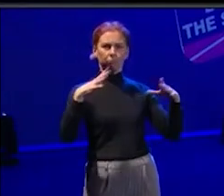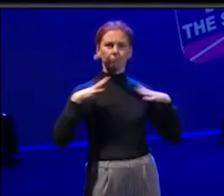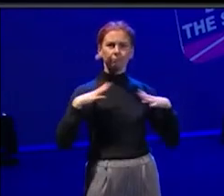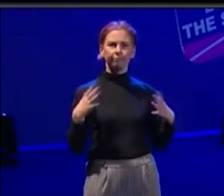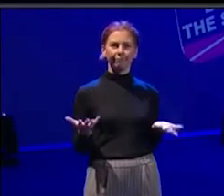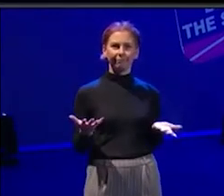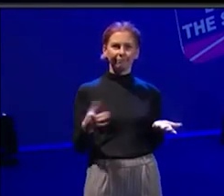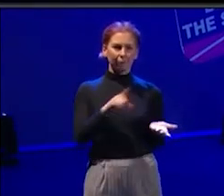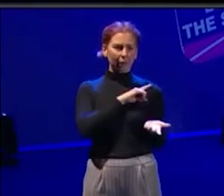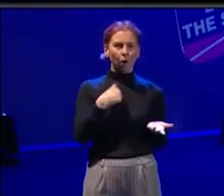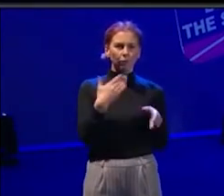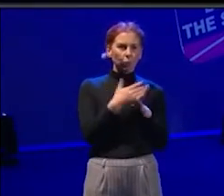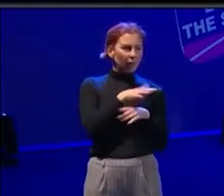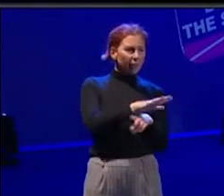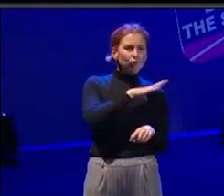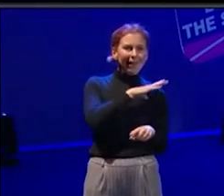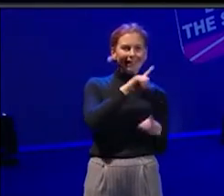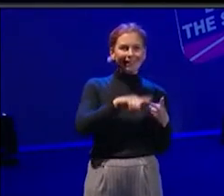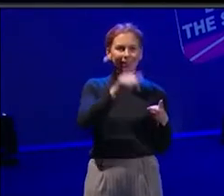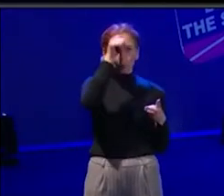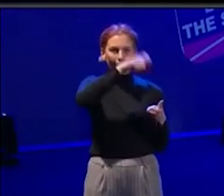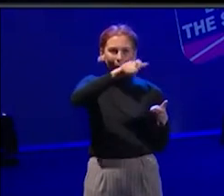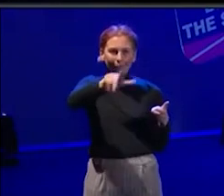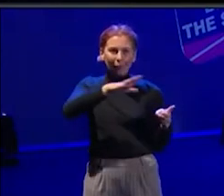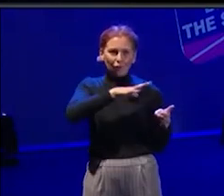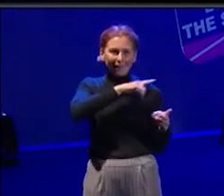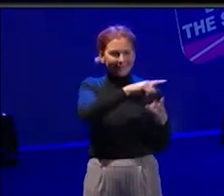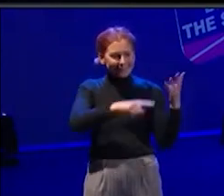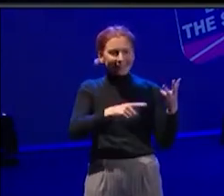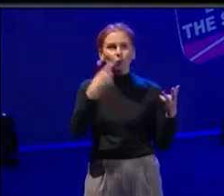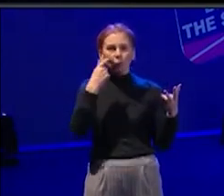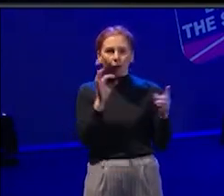people, and you'll feel more comfortable to kind of apply for a job, a permanent job there.